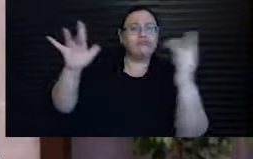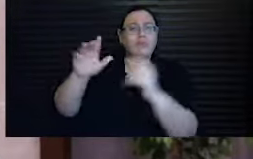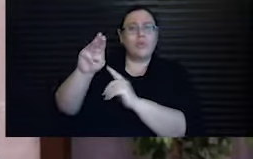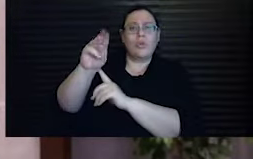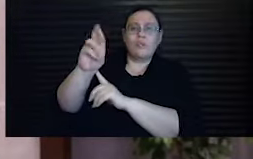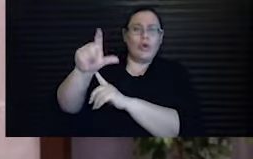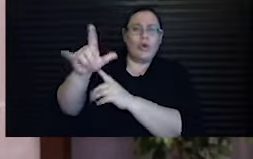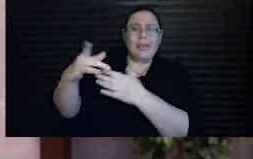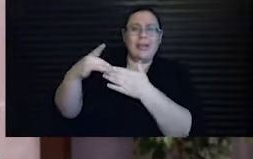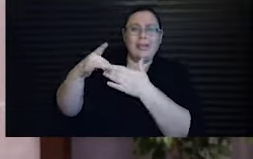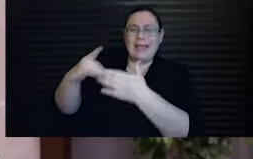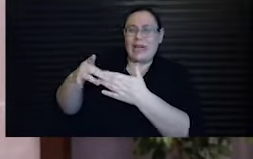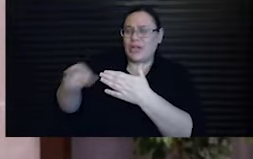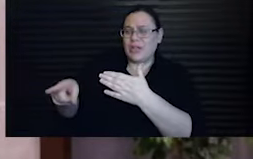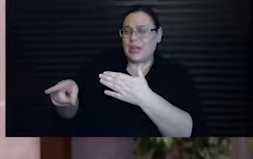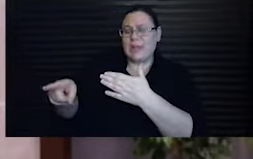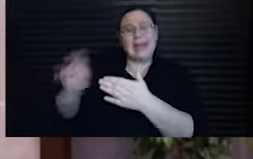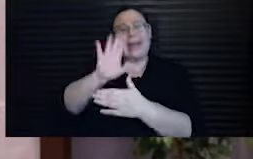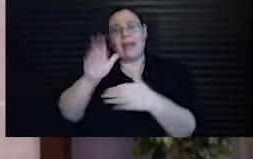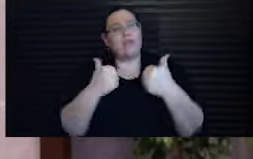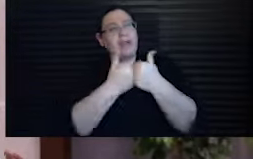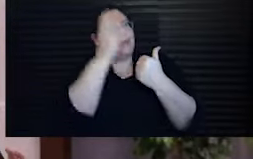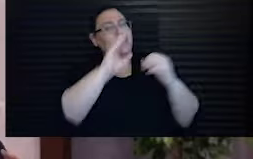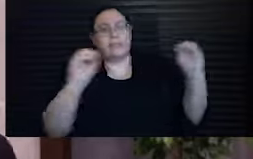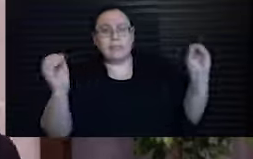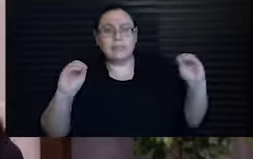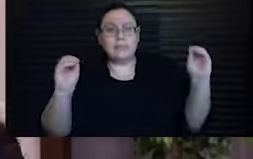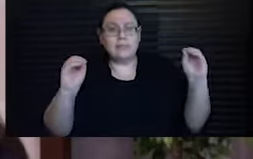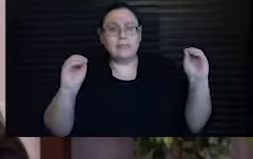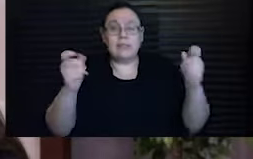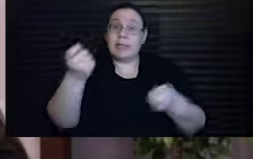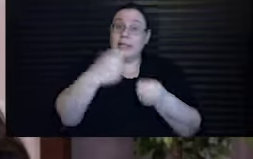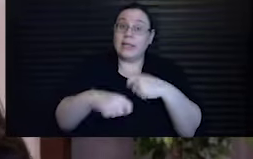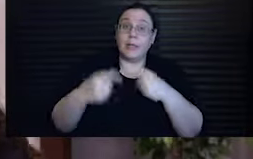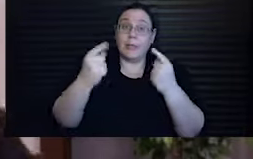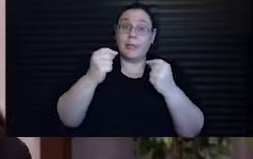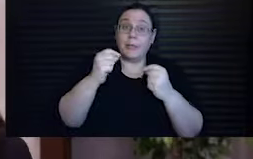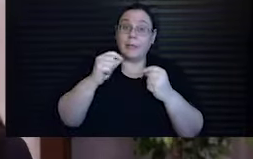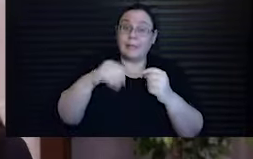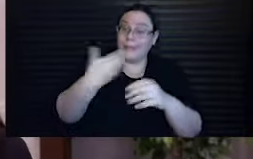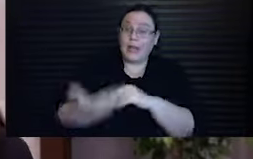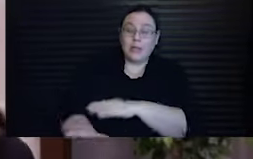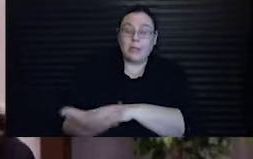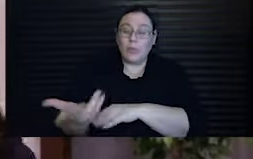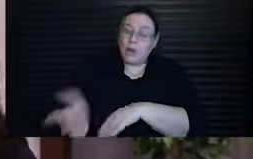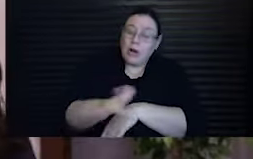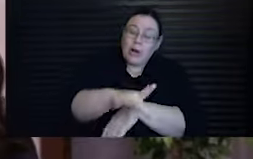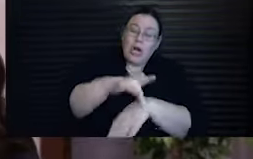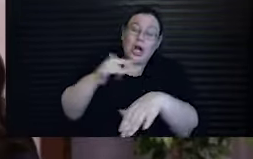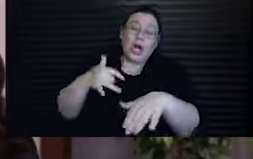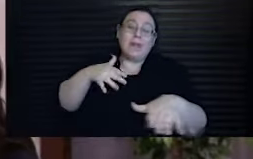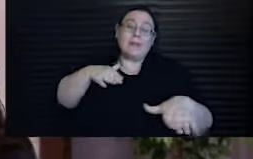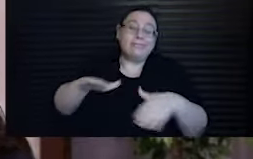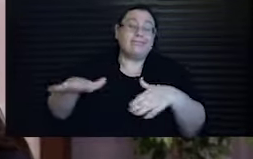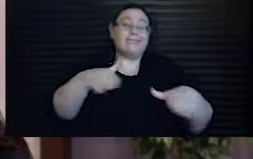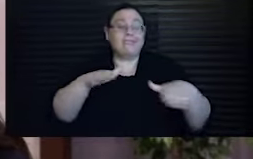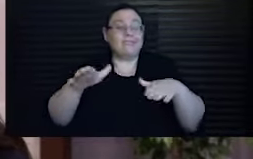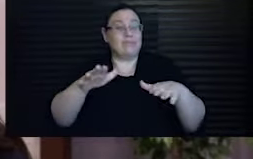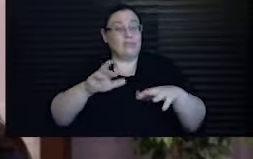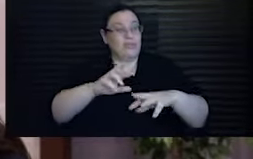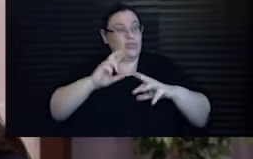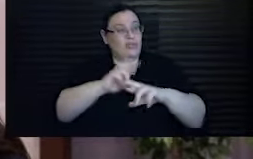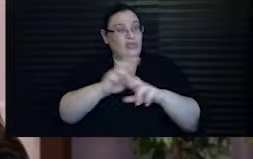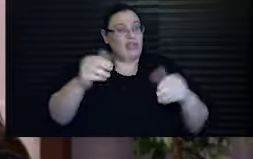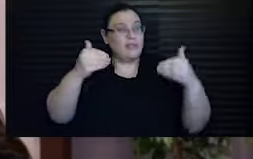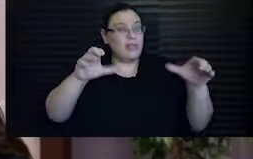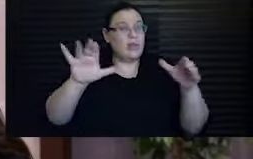fails to challenge God in any way. Instead, he heads out early the next morning, prepared to do the